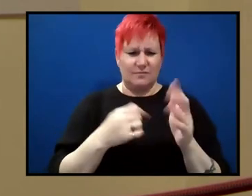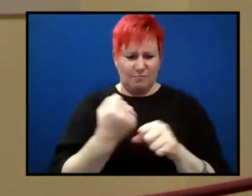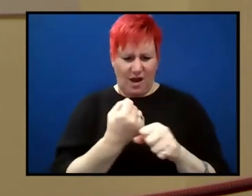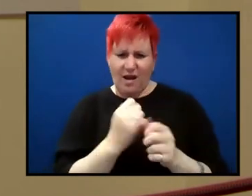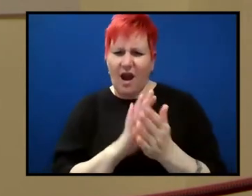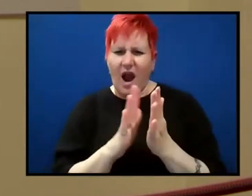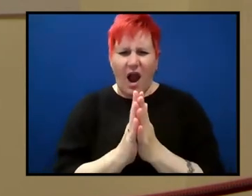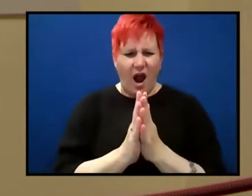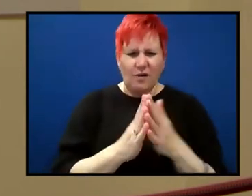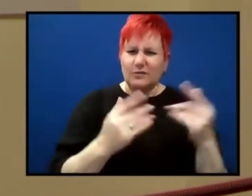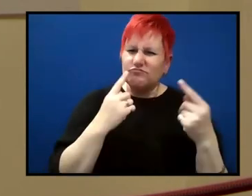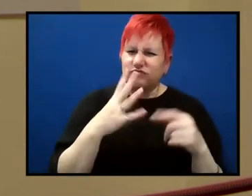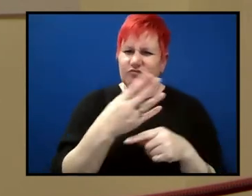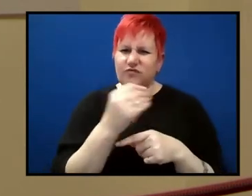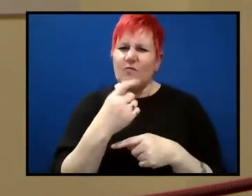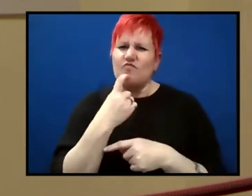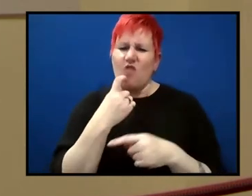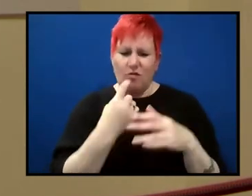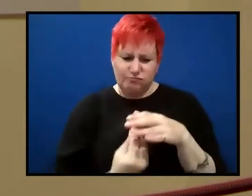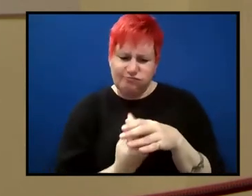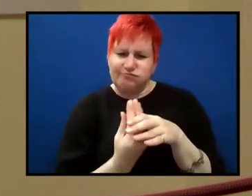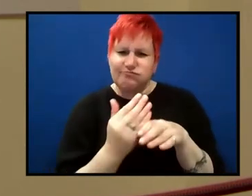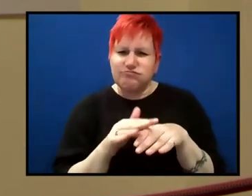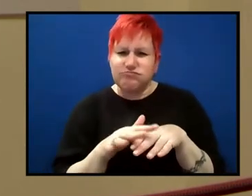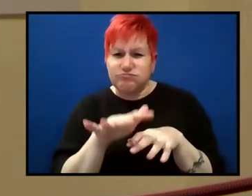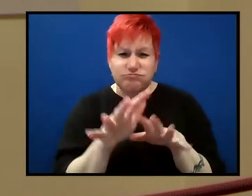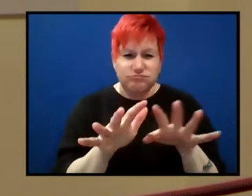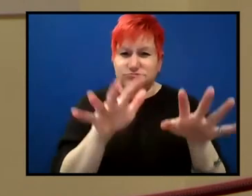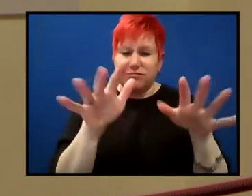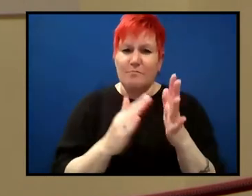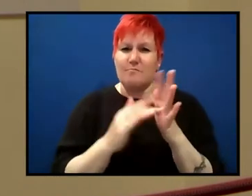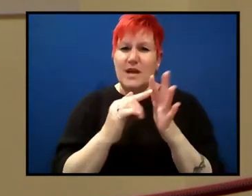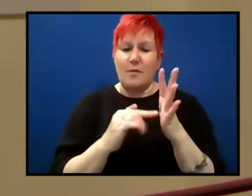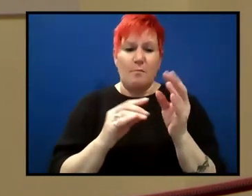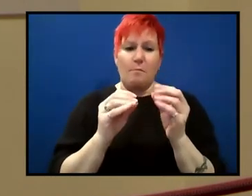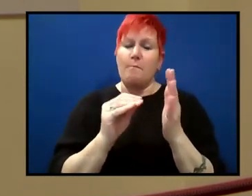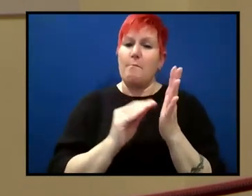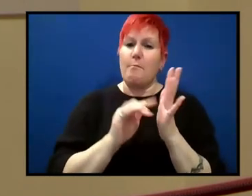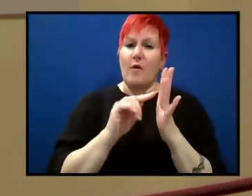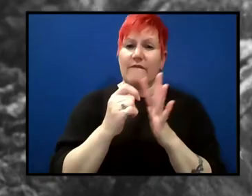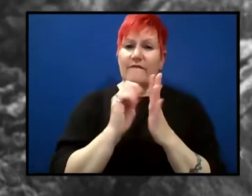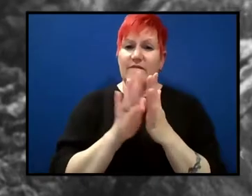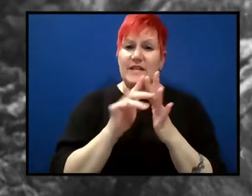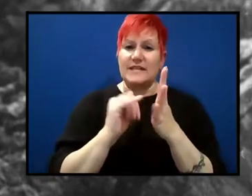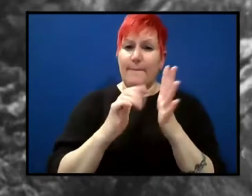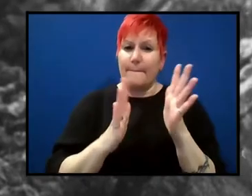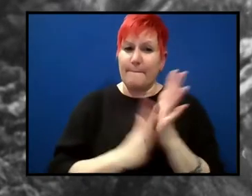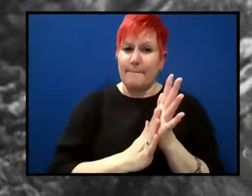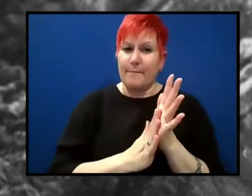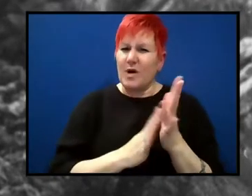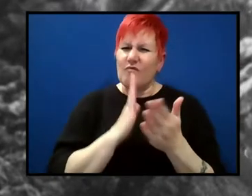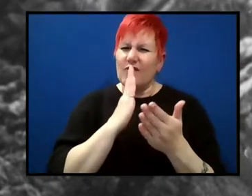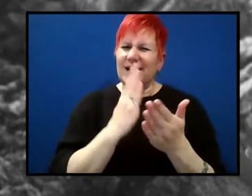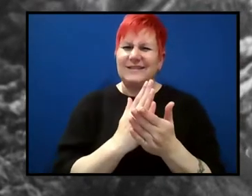made them up through the igneous processes and metamorphism and so on. But it really wasn't a theory of explanation.